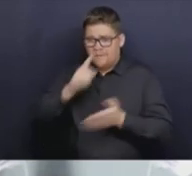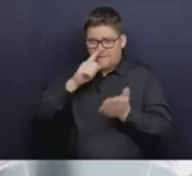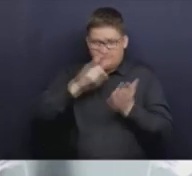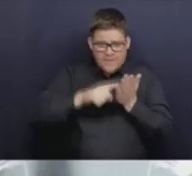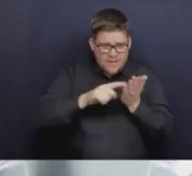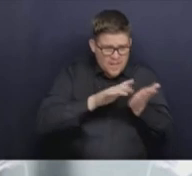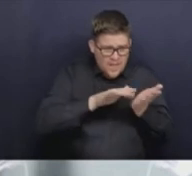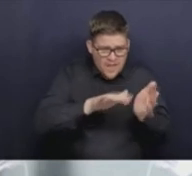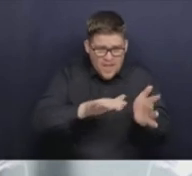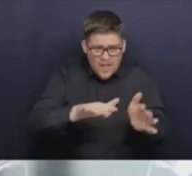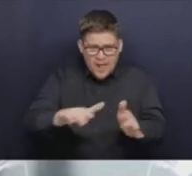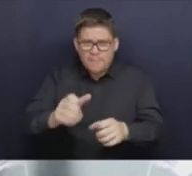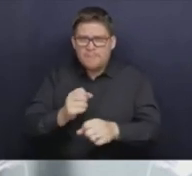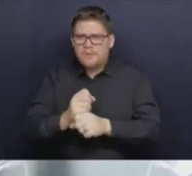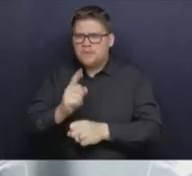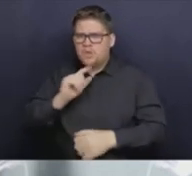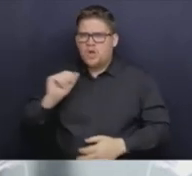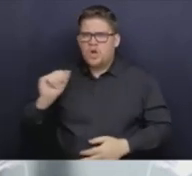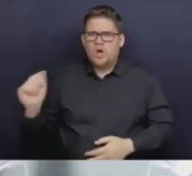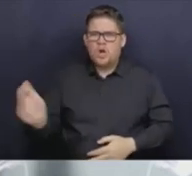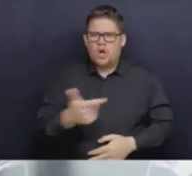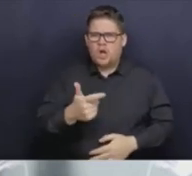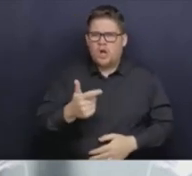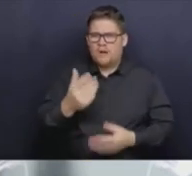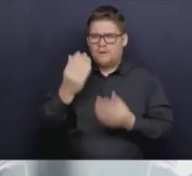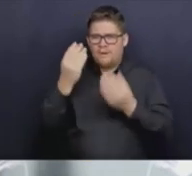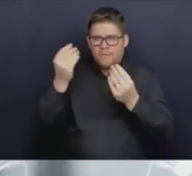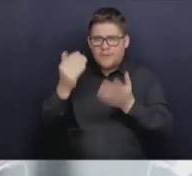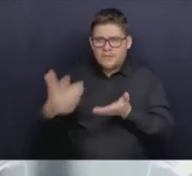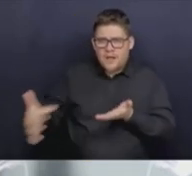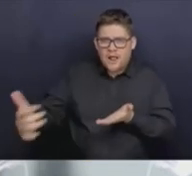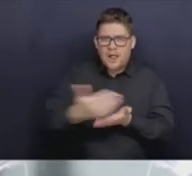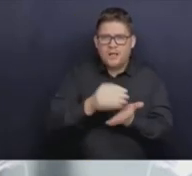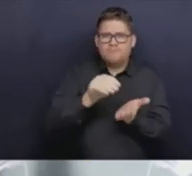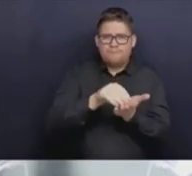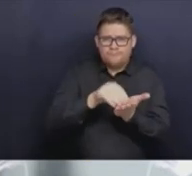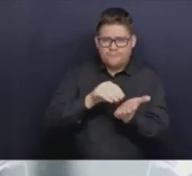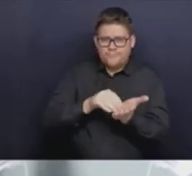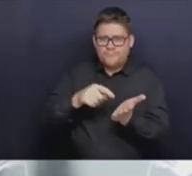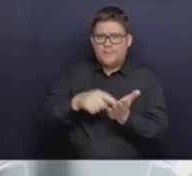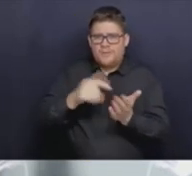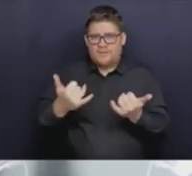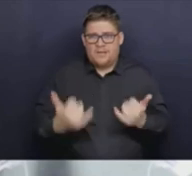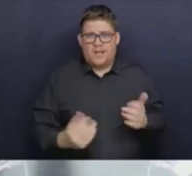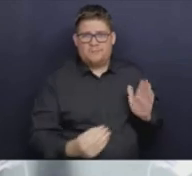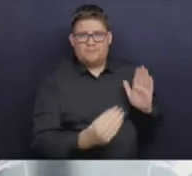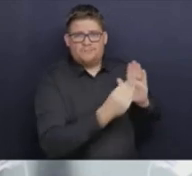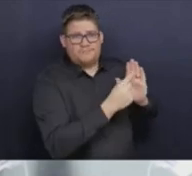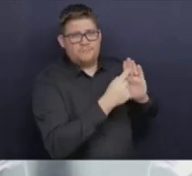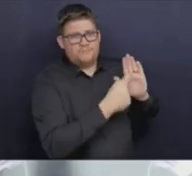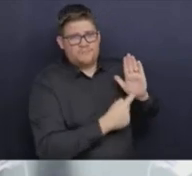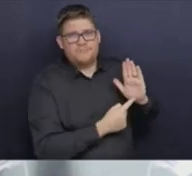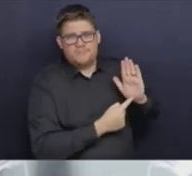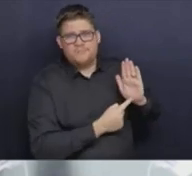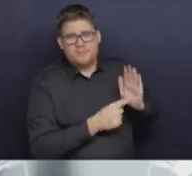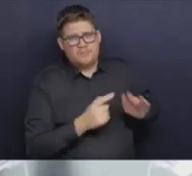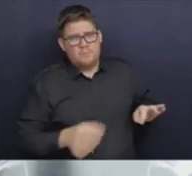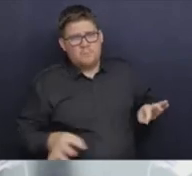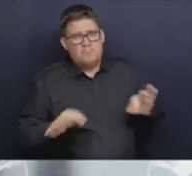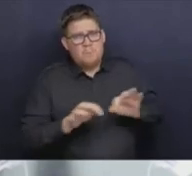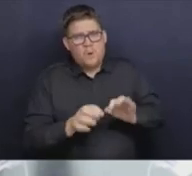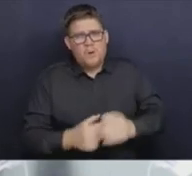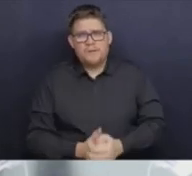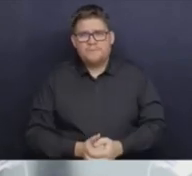opportunity to state their views. So that's the bill. It's a significant bill. It's all laid out in the legislation.